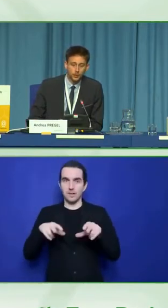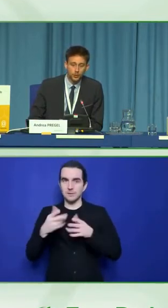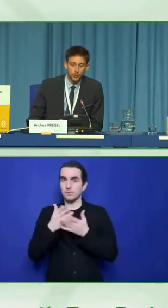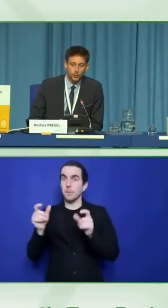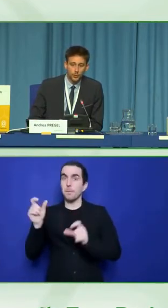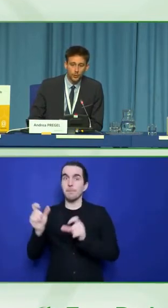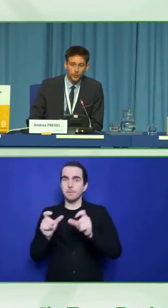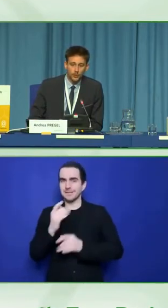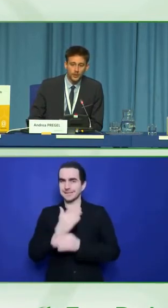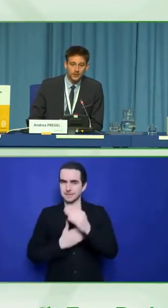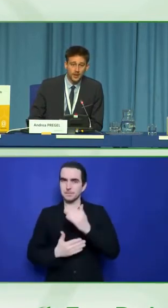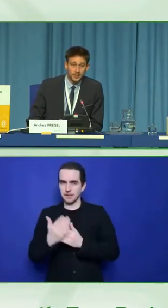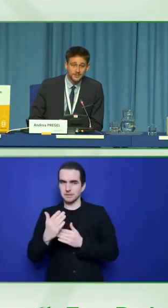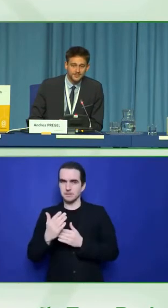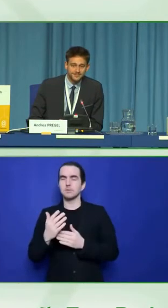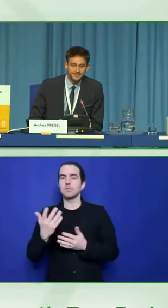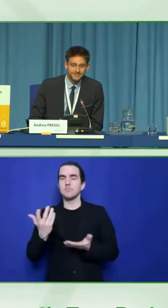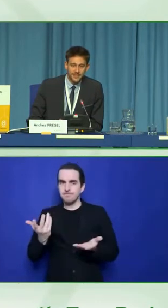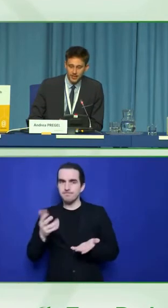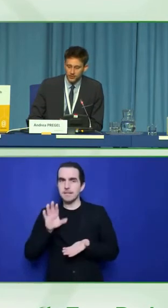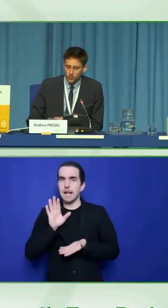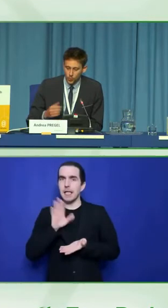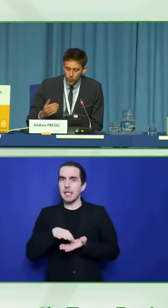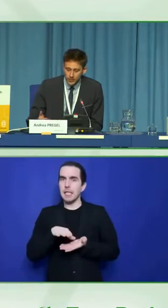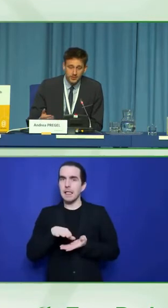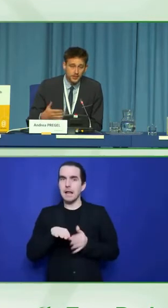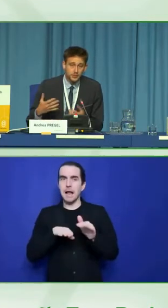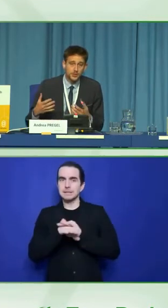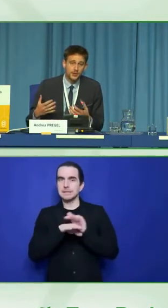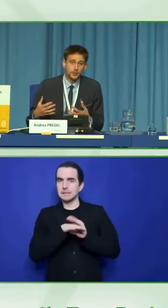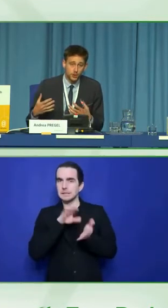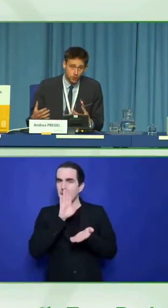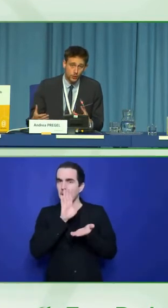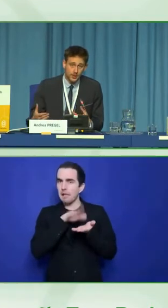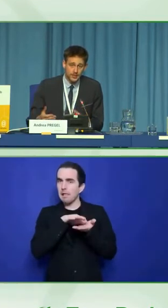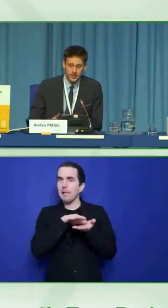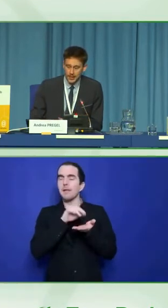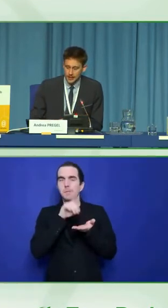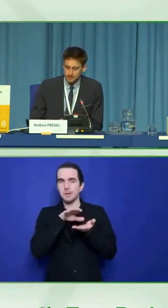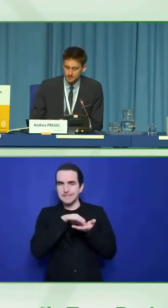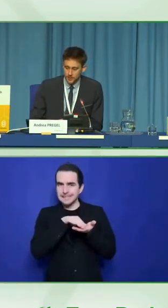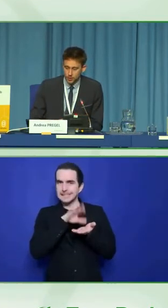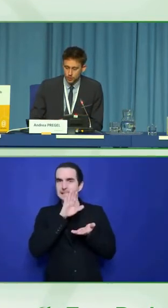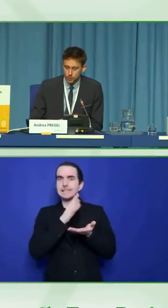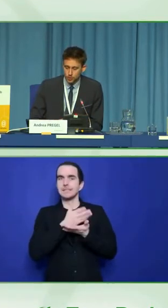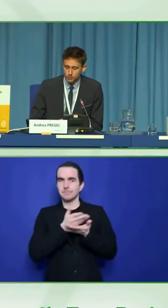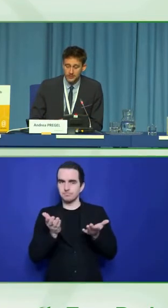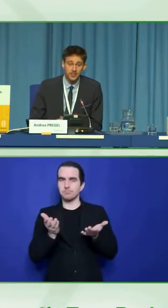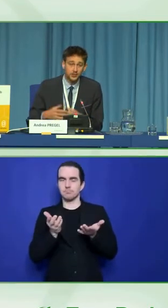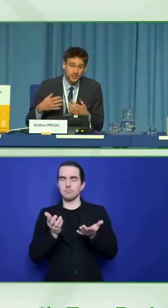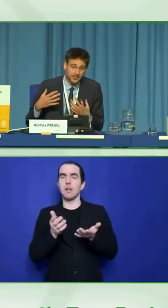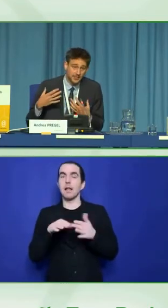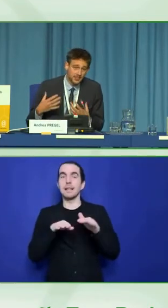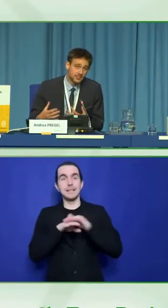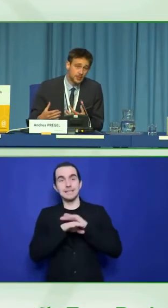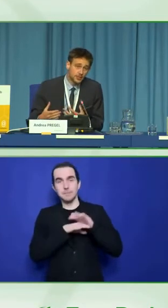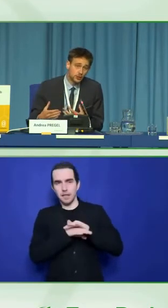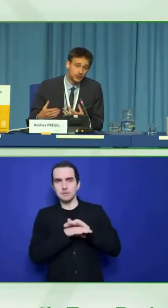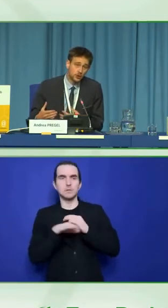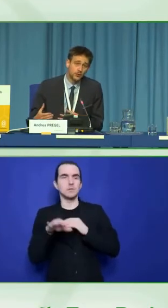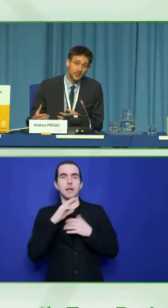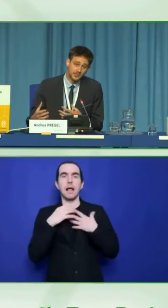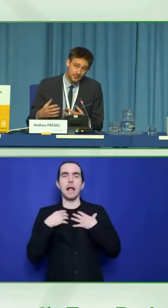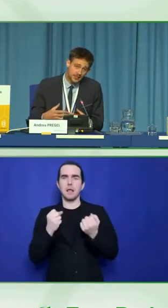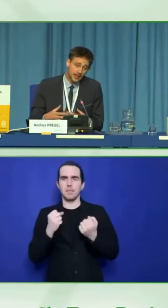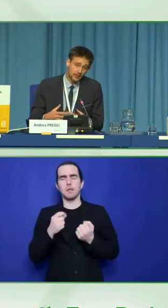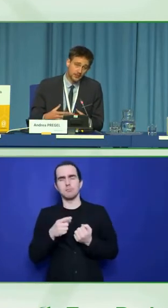So, next slide. So, we decided to develop a toolkit to basically conduct accessibility